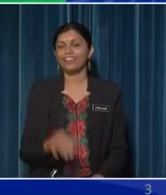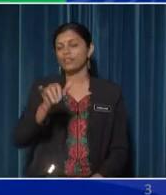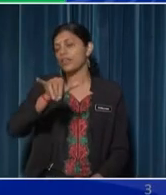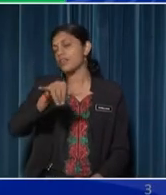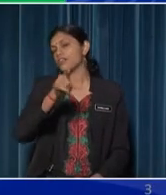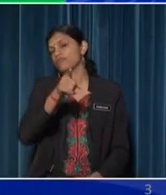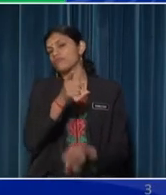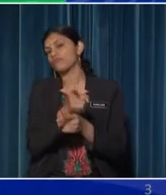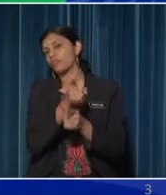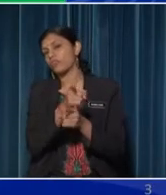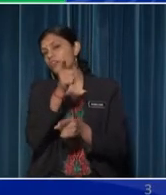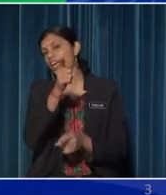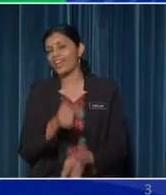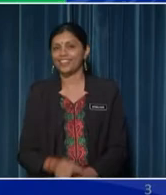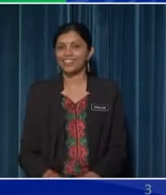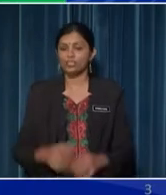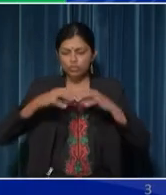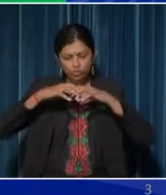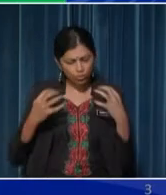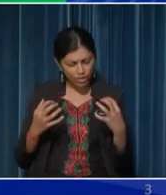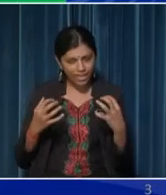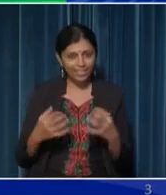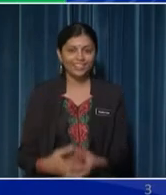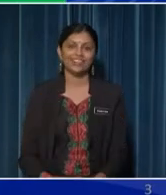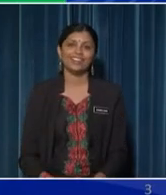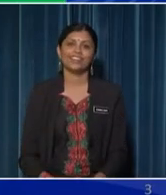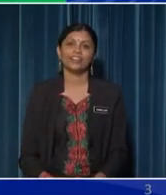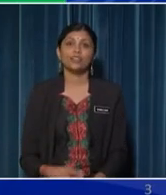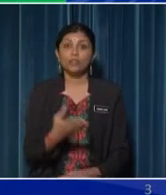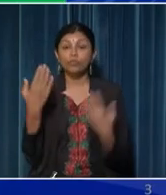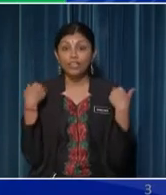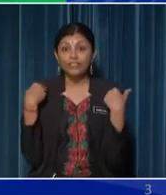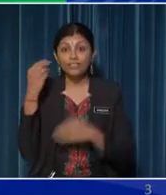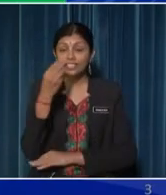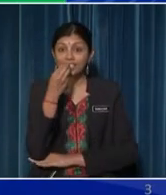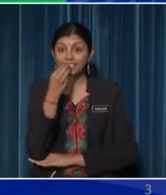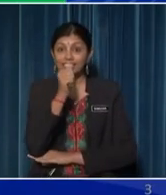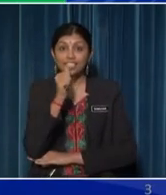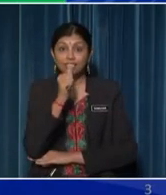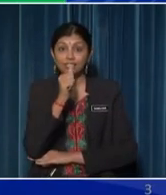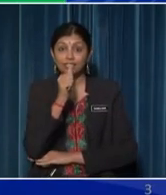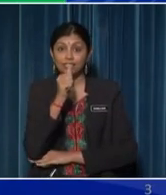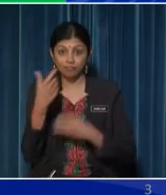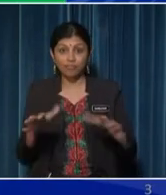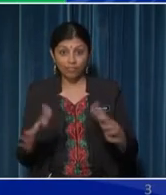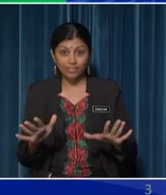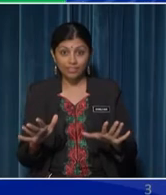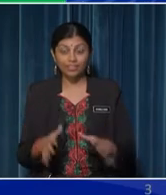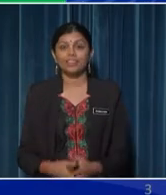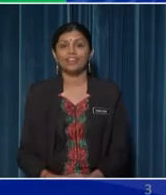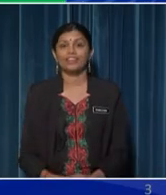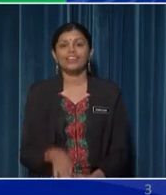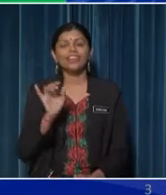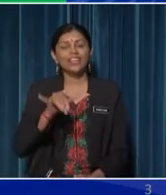you're correct It's a durian Have you ever eaten a durian? Yes,